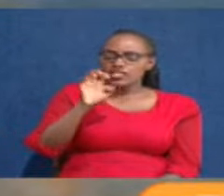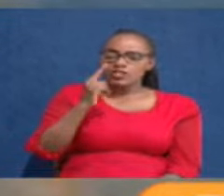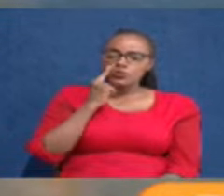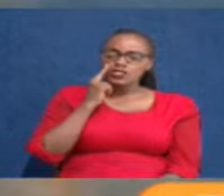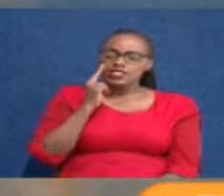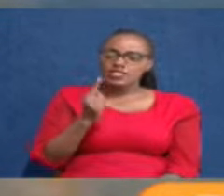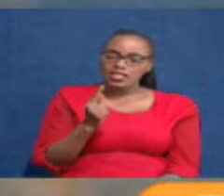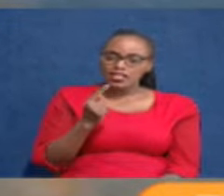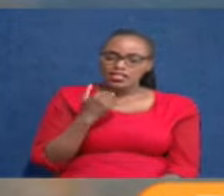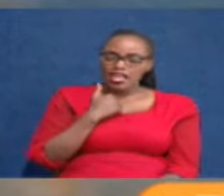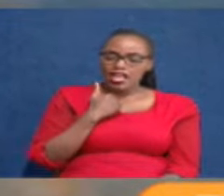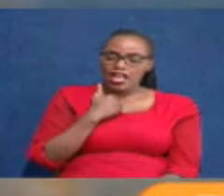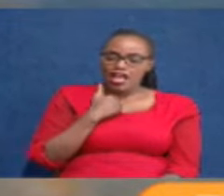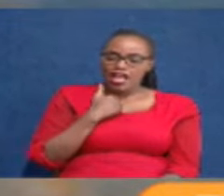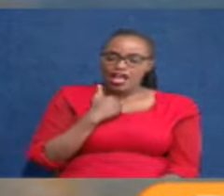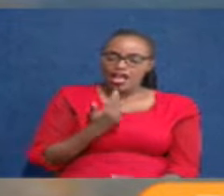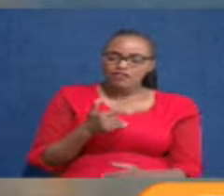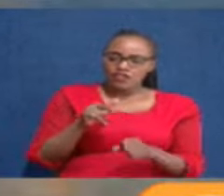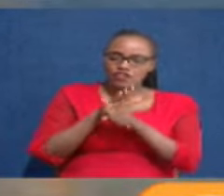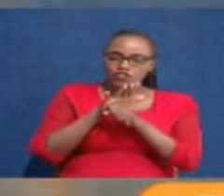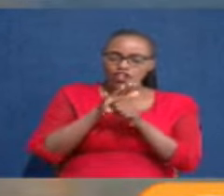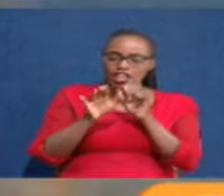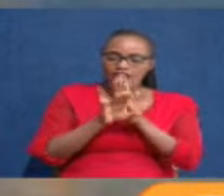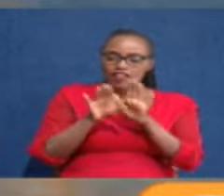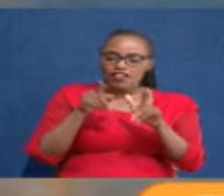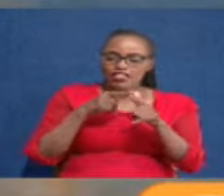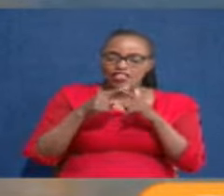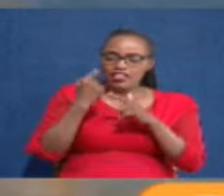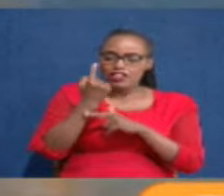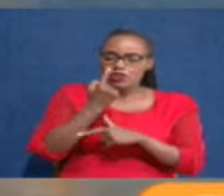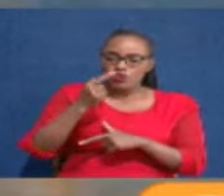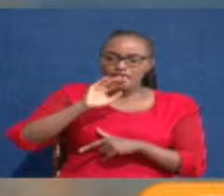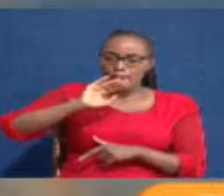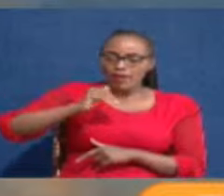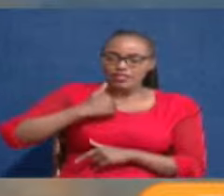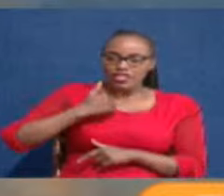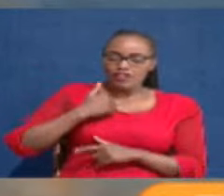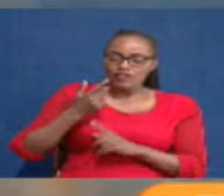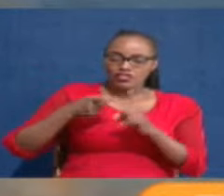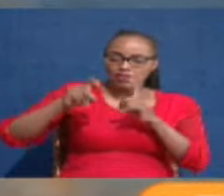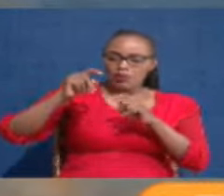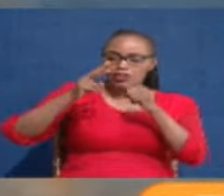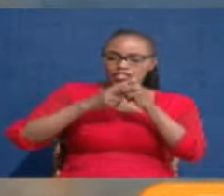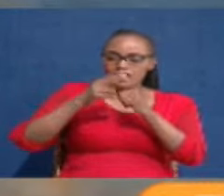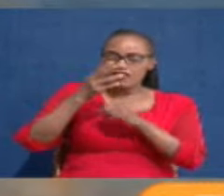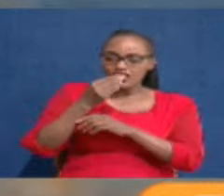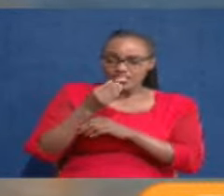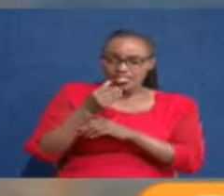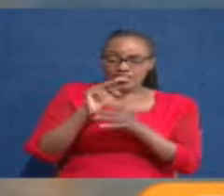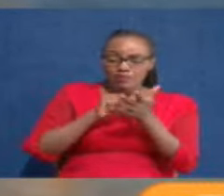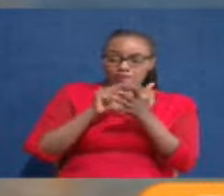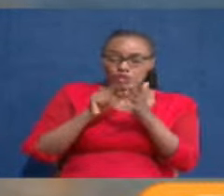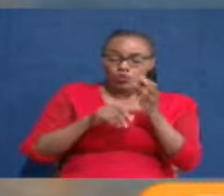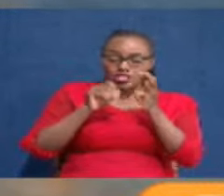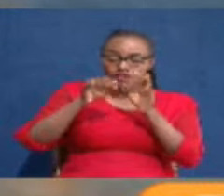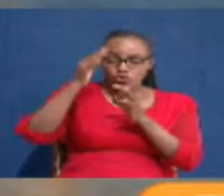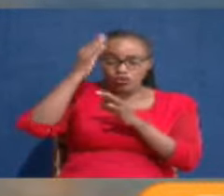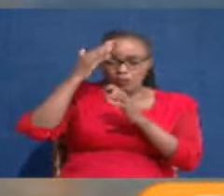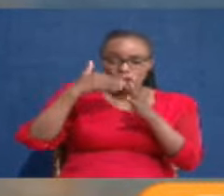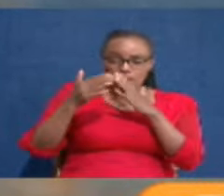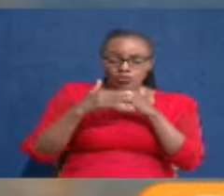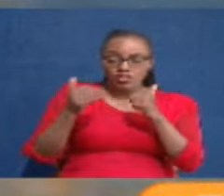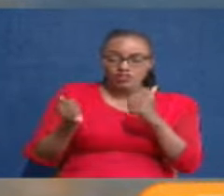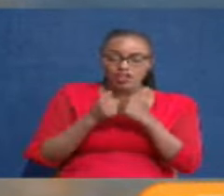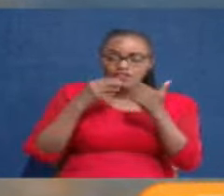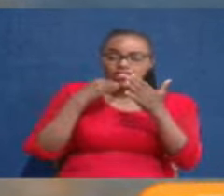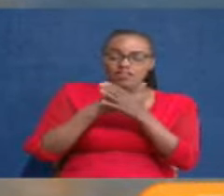the RMLF the fuel levy the road maintenance levy has actually gone up by seven shillings obviously if you recall how it happened is that